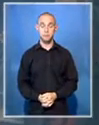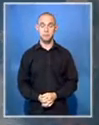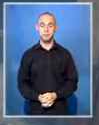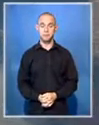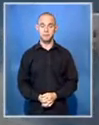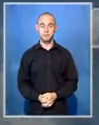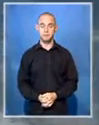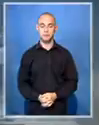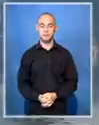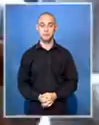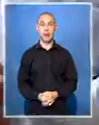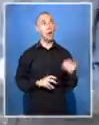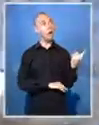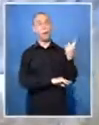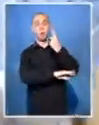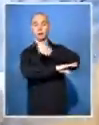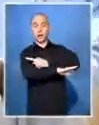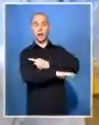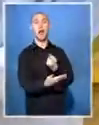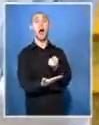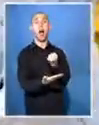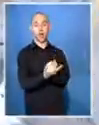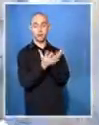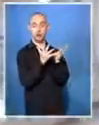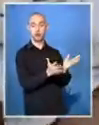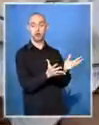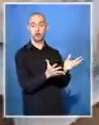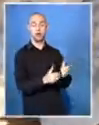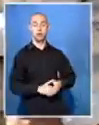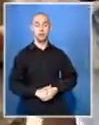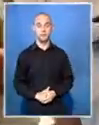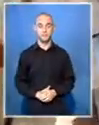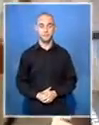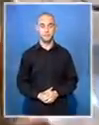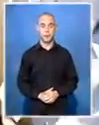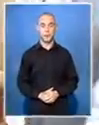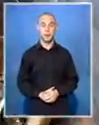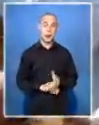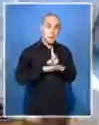Battles throughout the day. Police fired rubber bullets and tear gas.